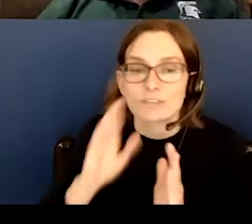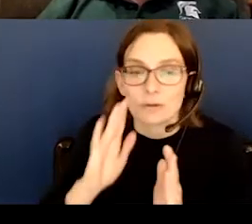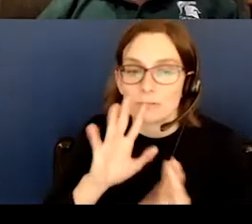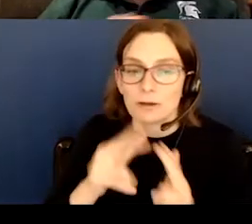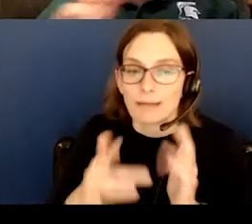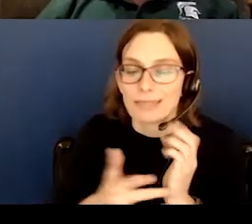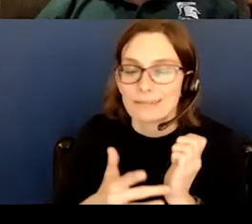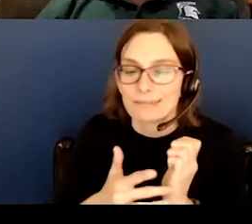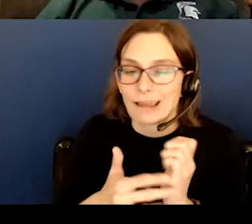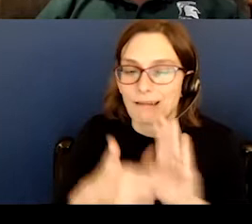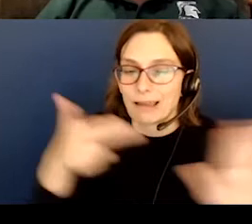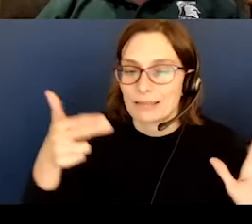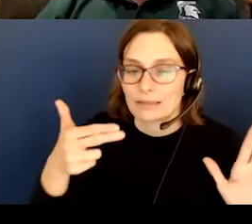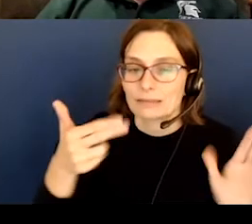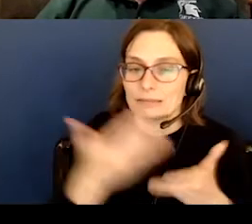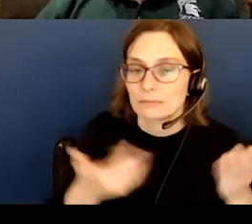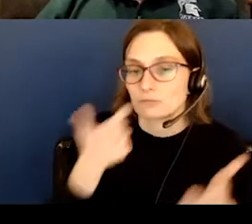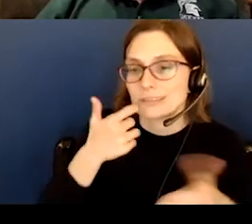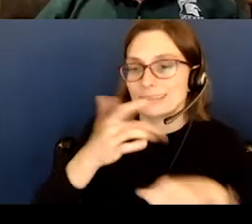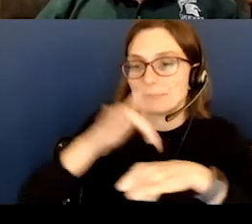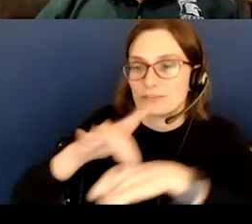highlight of just a few recent missions to the moon.